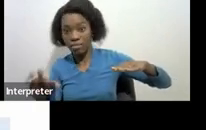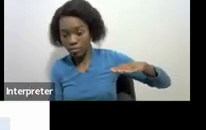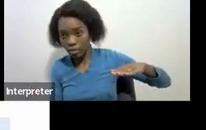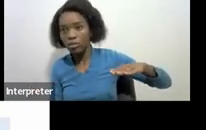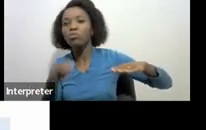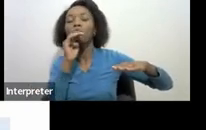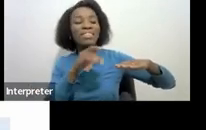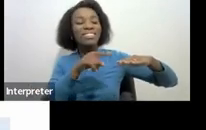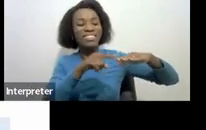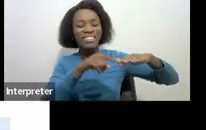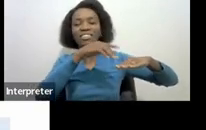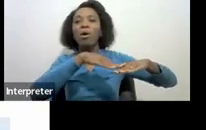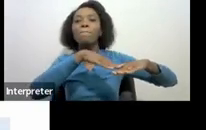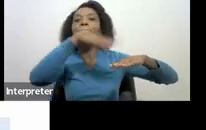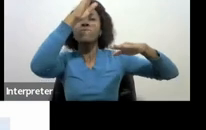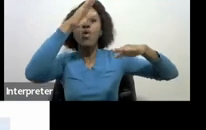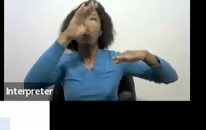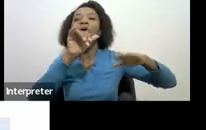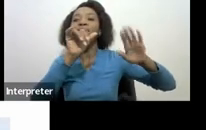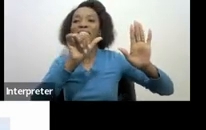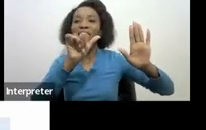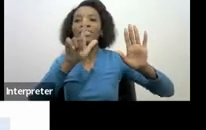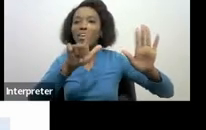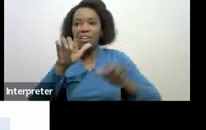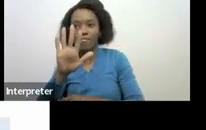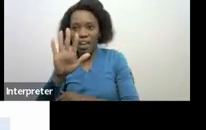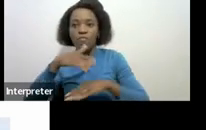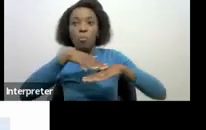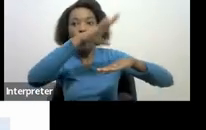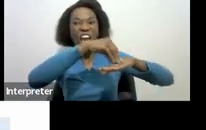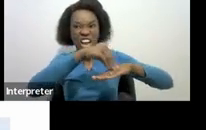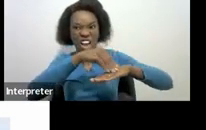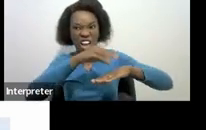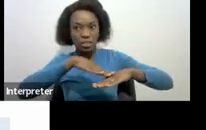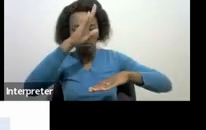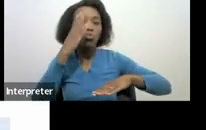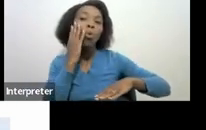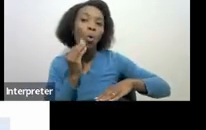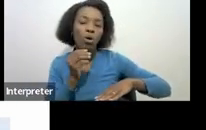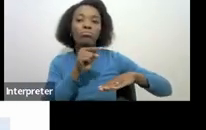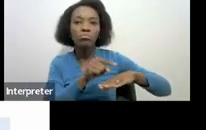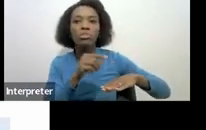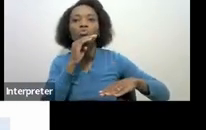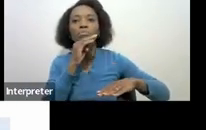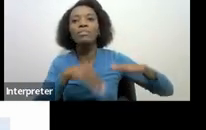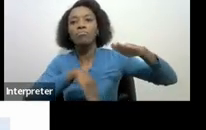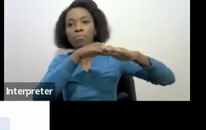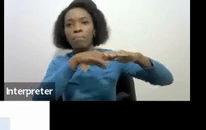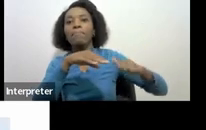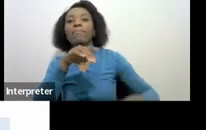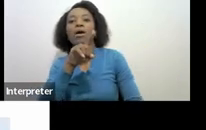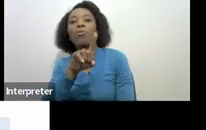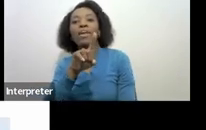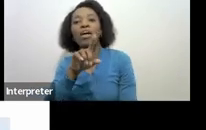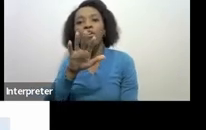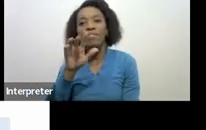and above is 157 900 so it doesn't mean that if the person is 90 years of age they